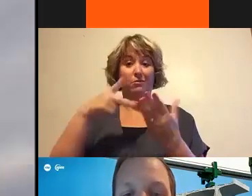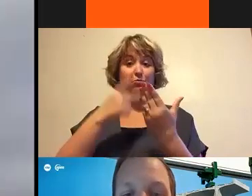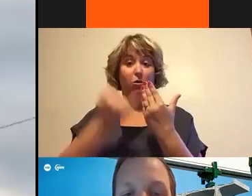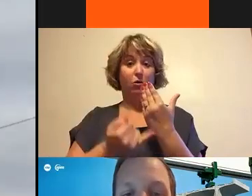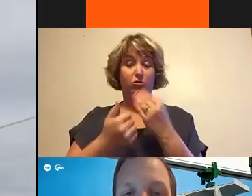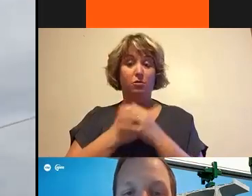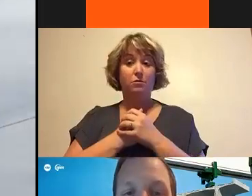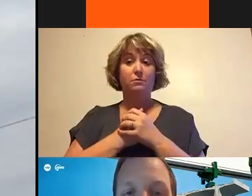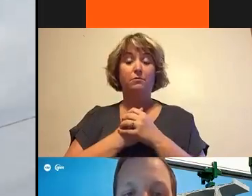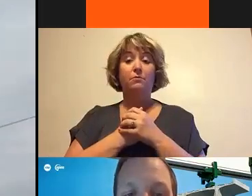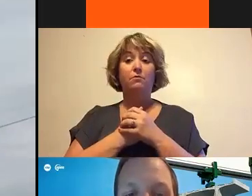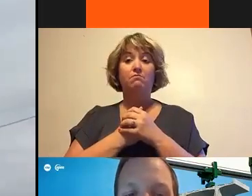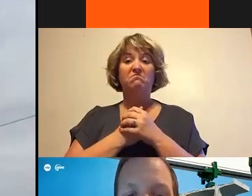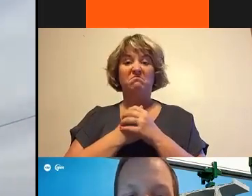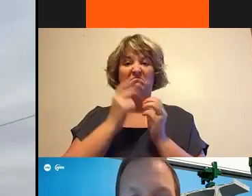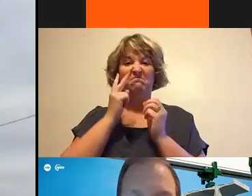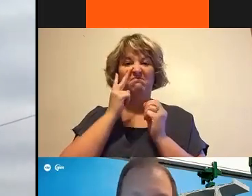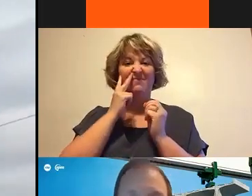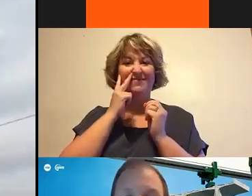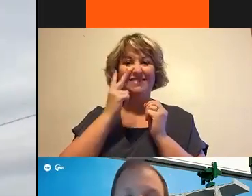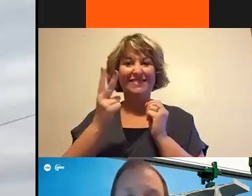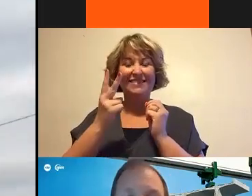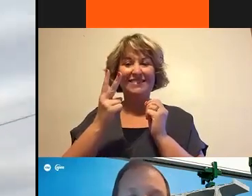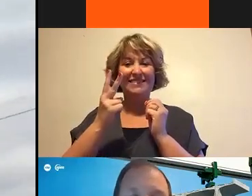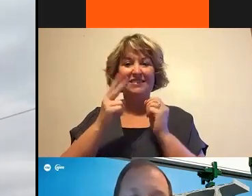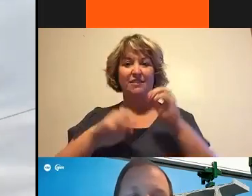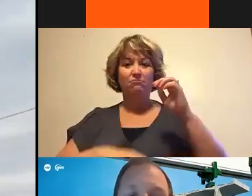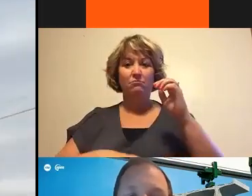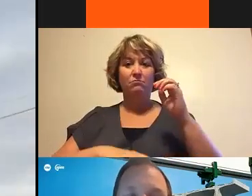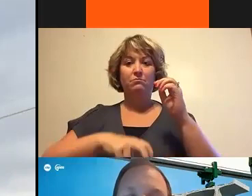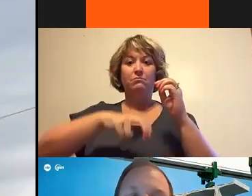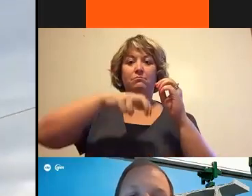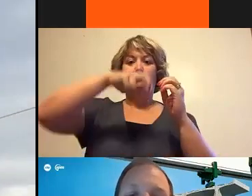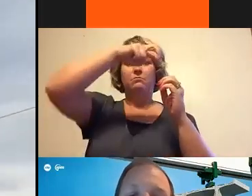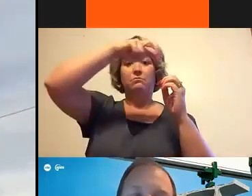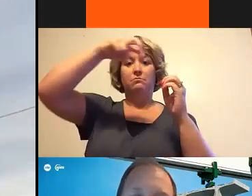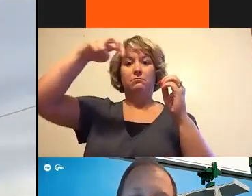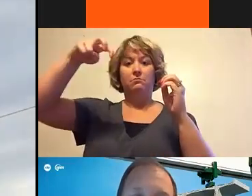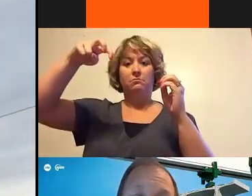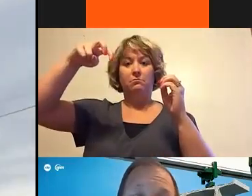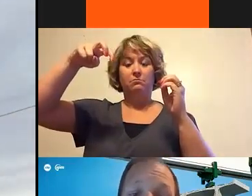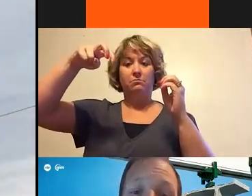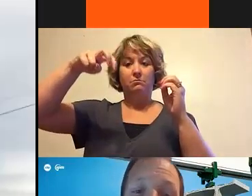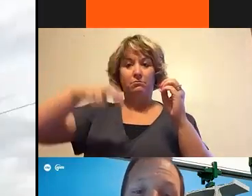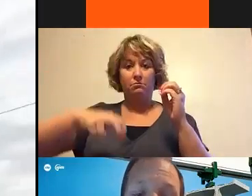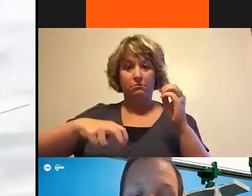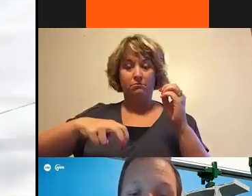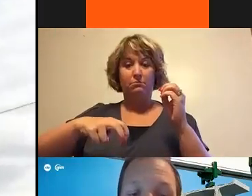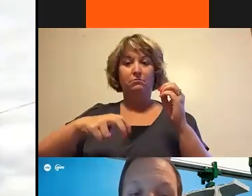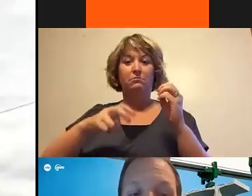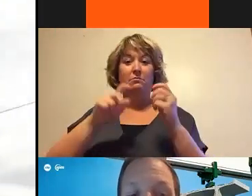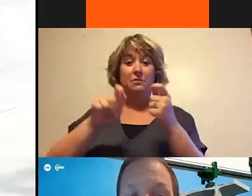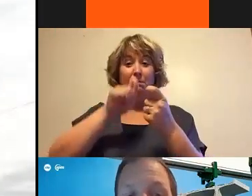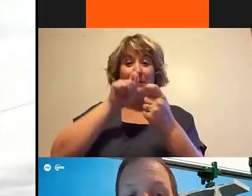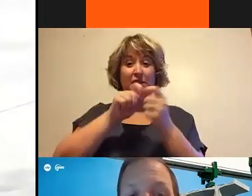As you can see, the gantry takes the segments from down below and erects them overhead. Once a particular span is